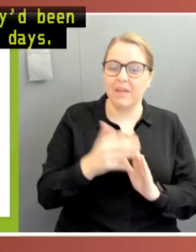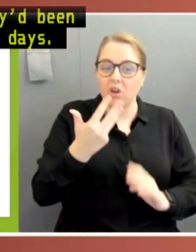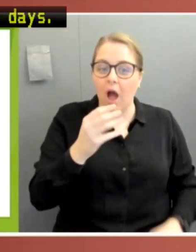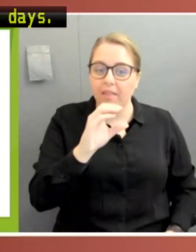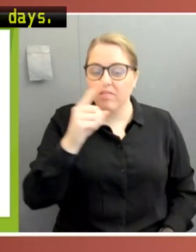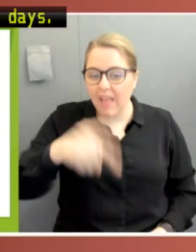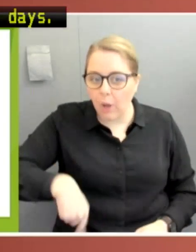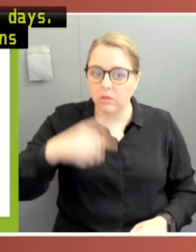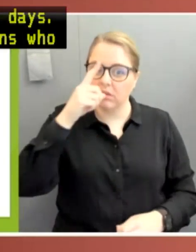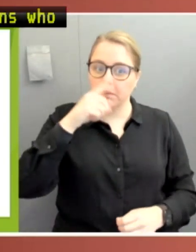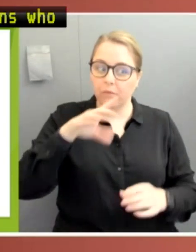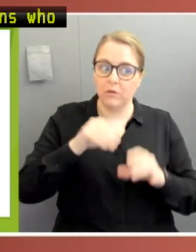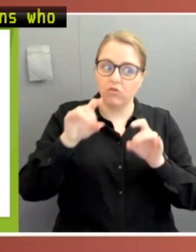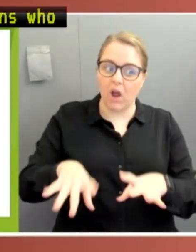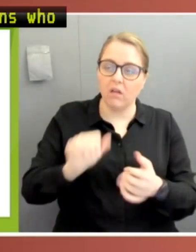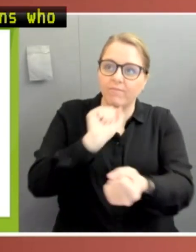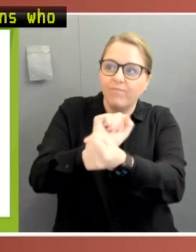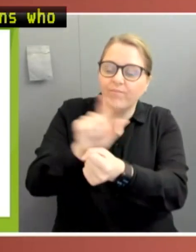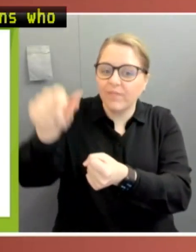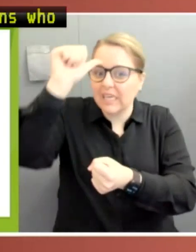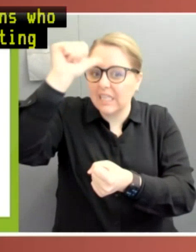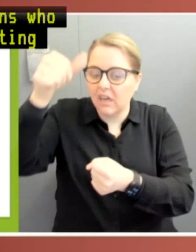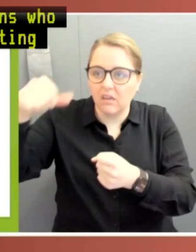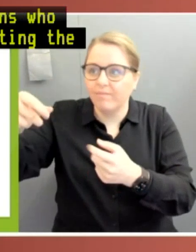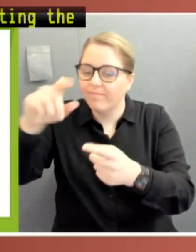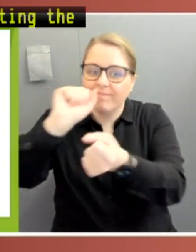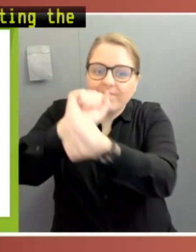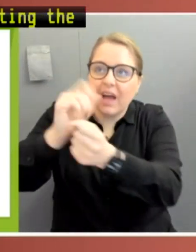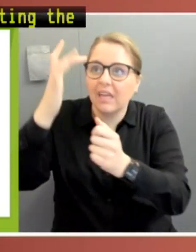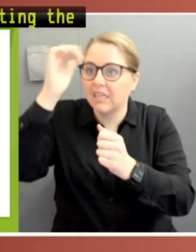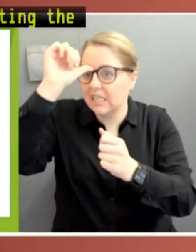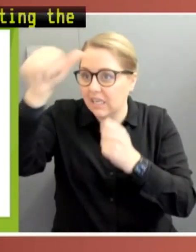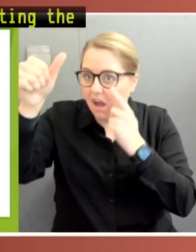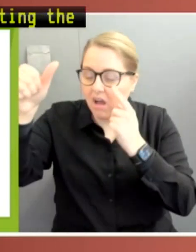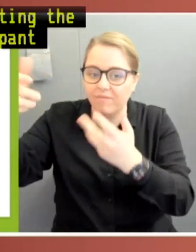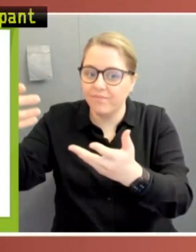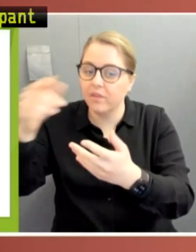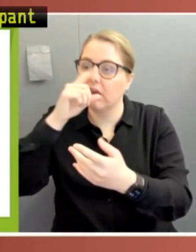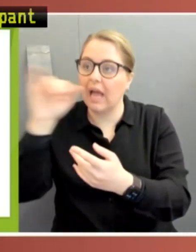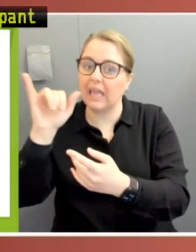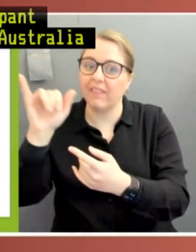with a rampant COVID-19 or returning to Australia and receiving a possible five-year jail sentence.